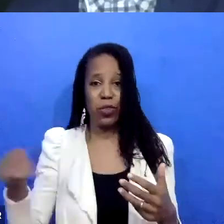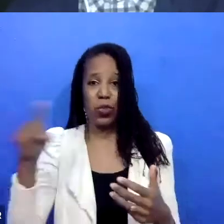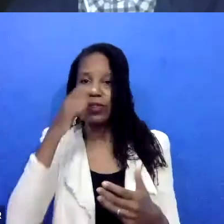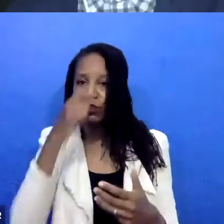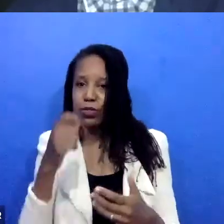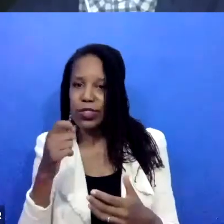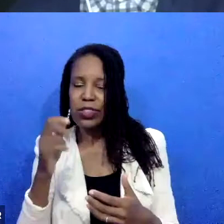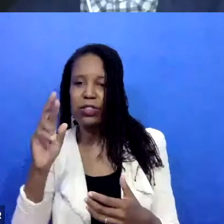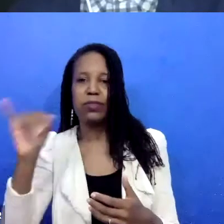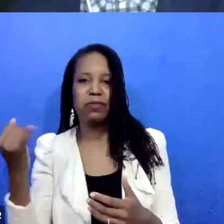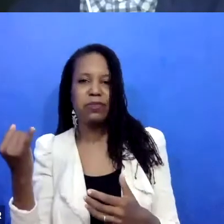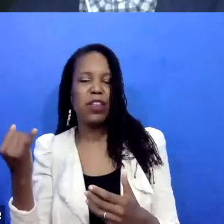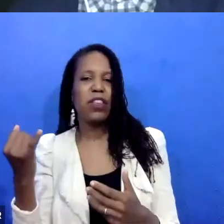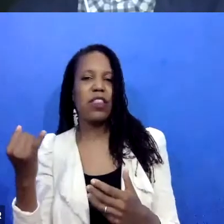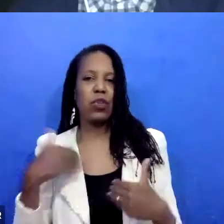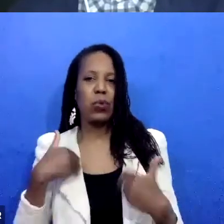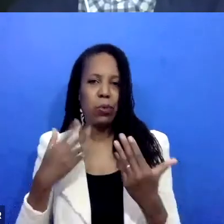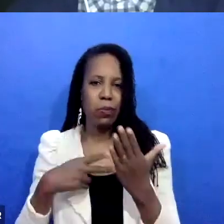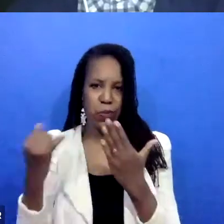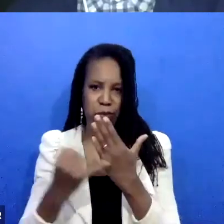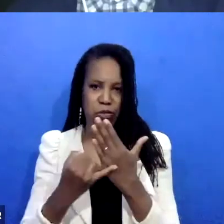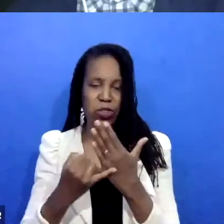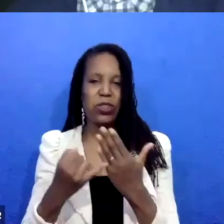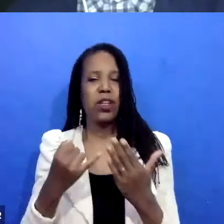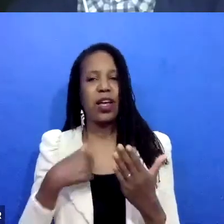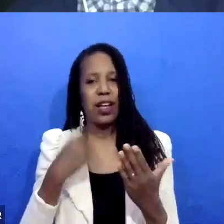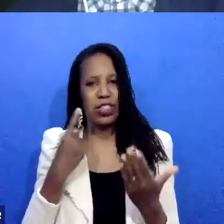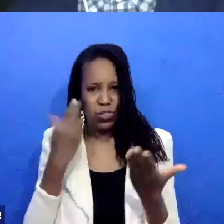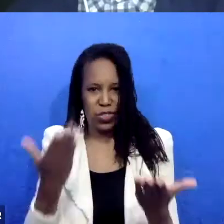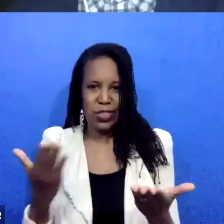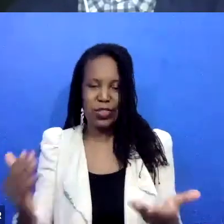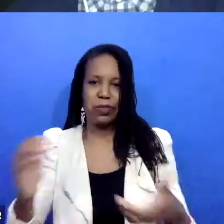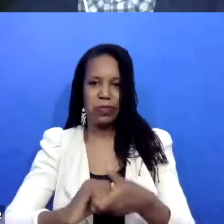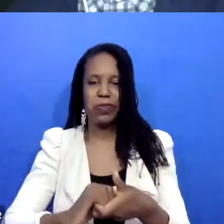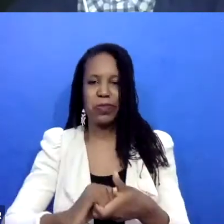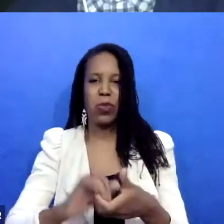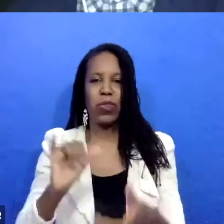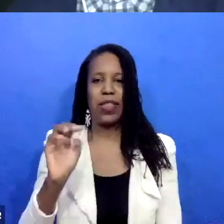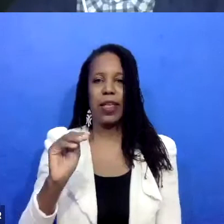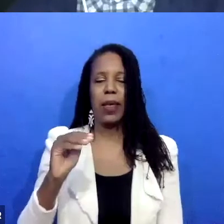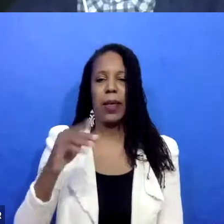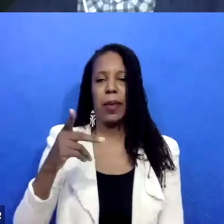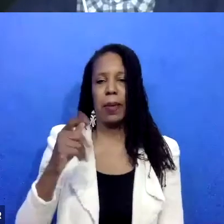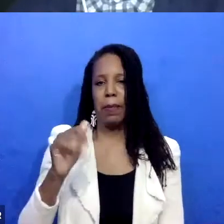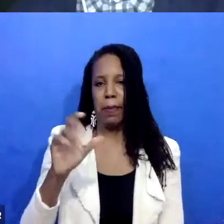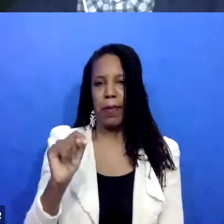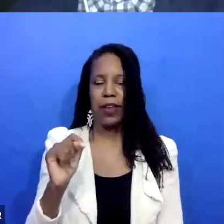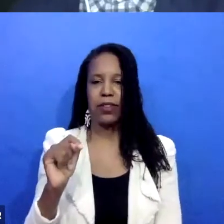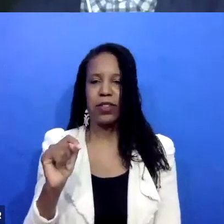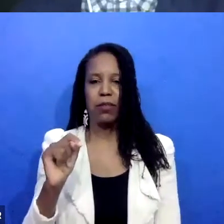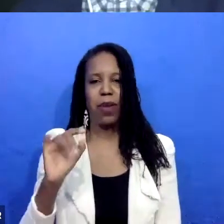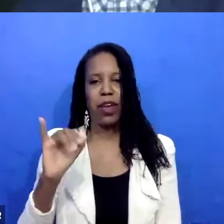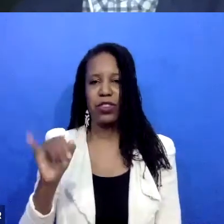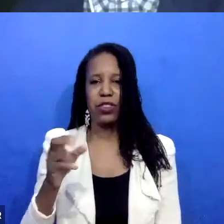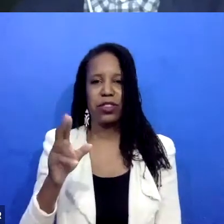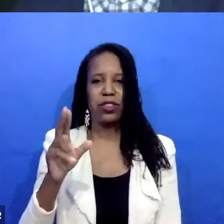It's really wonderful what they do. And the general theme of that work is very similar to what I do today in the context of intimate partner and